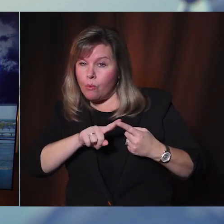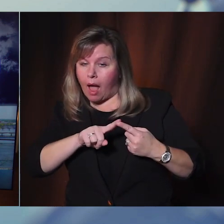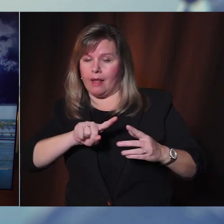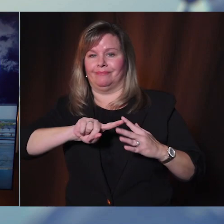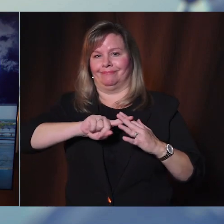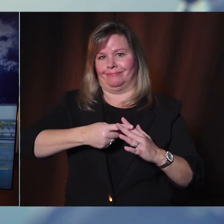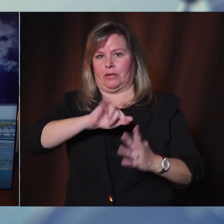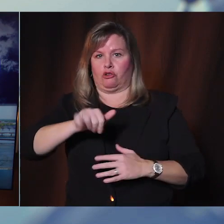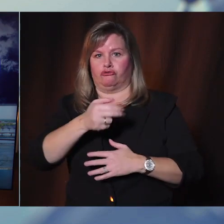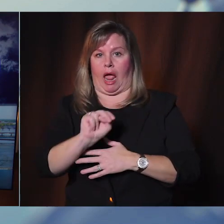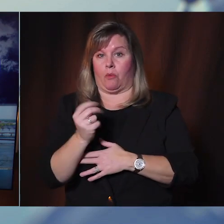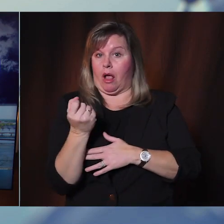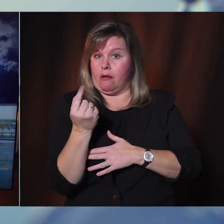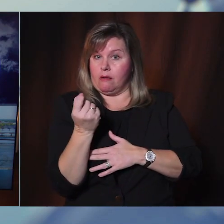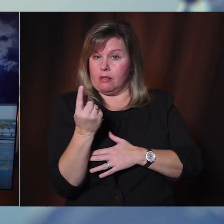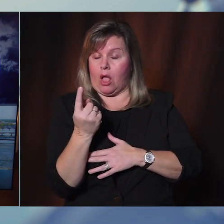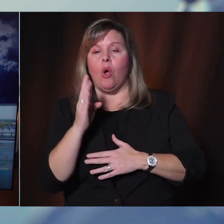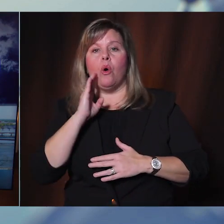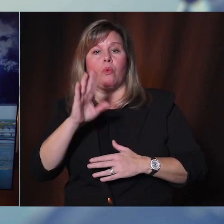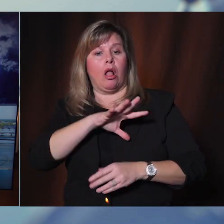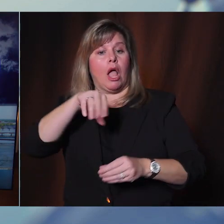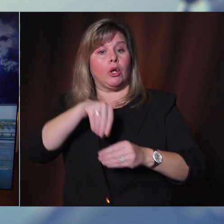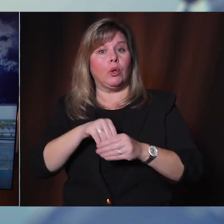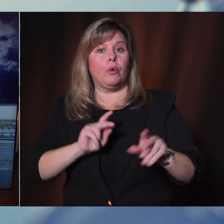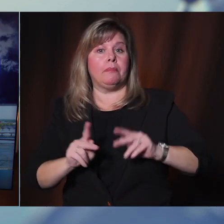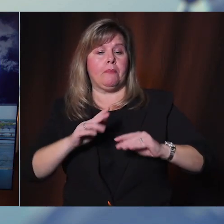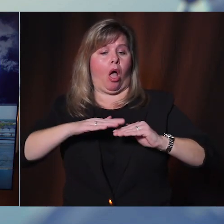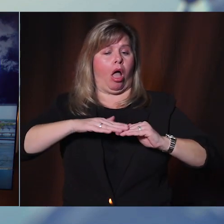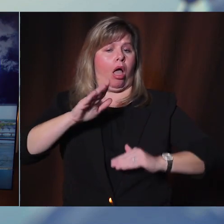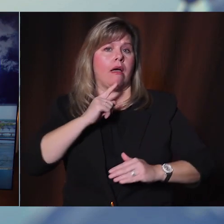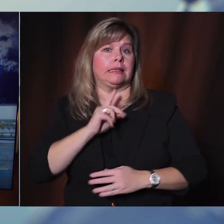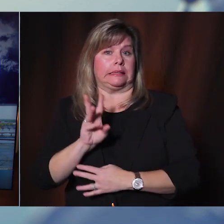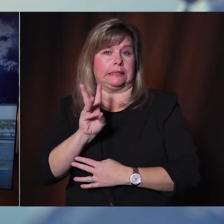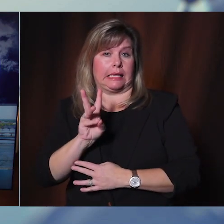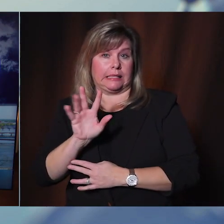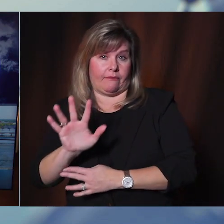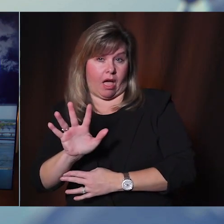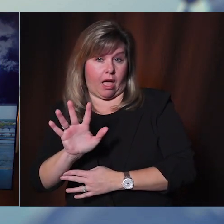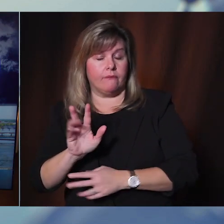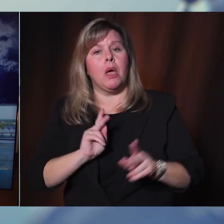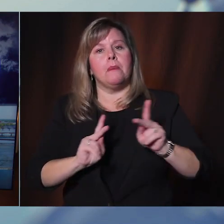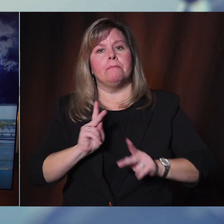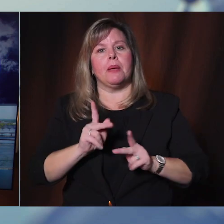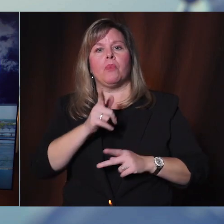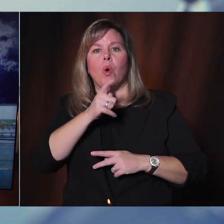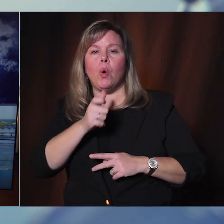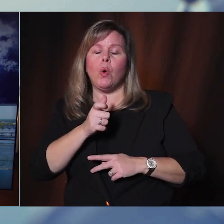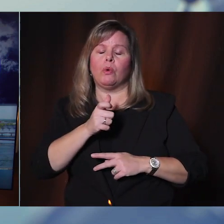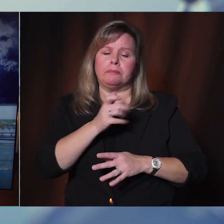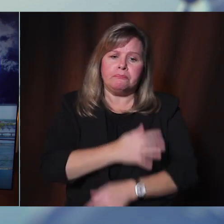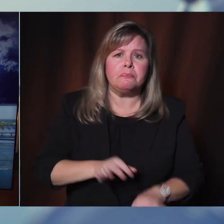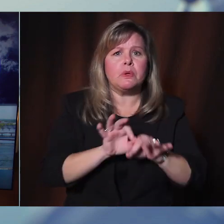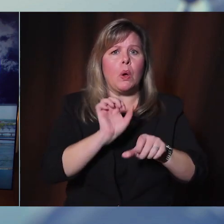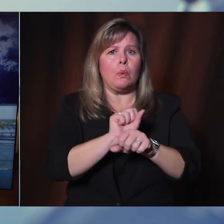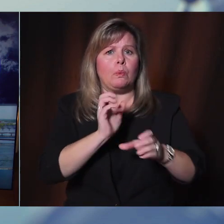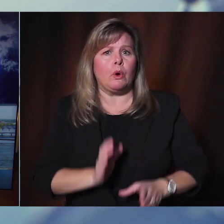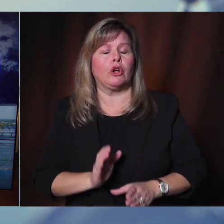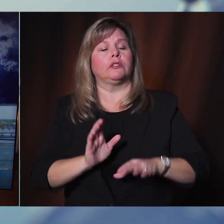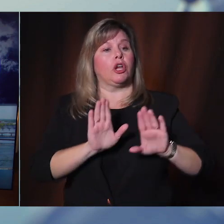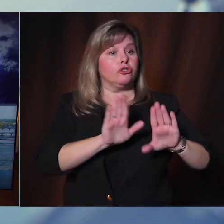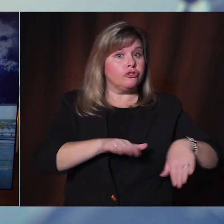will include people aged 65 and older and critical infrastructure workers including child care providers,